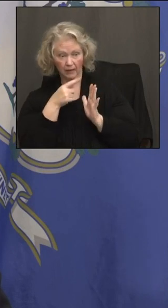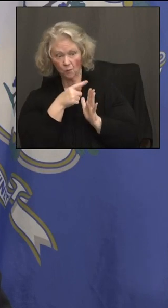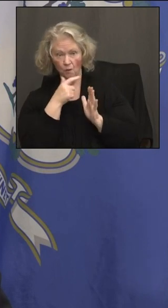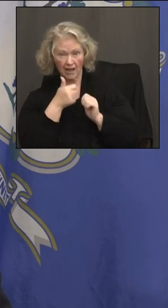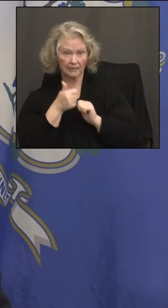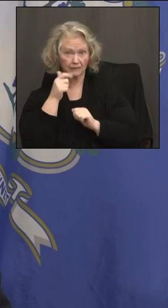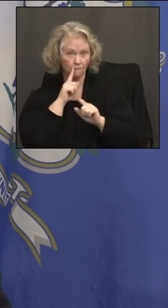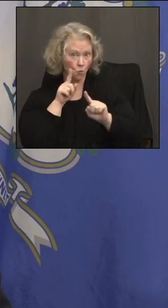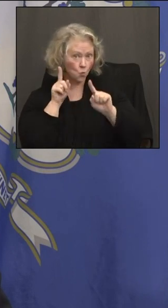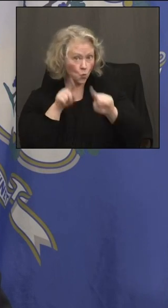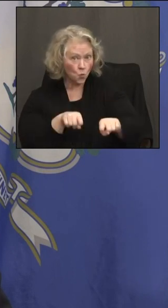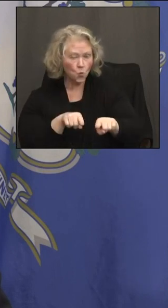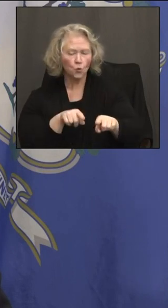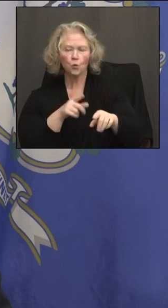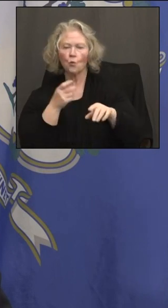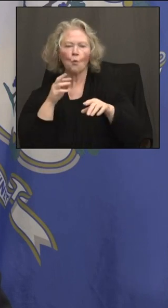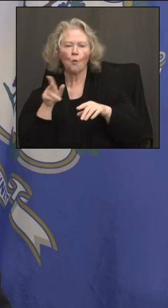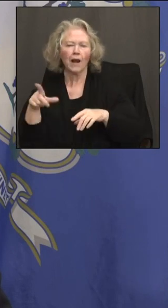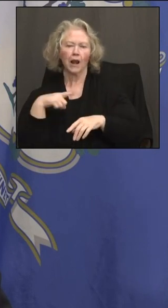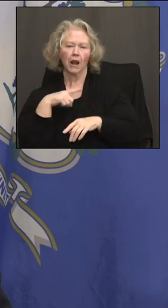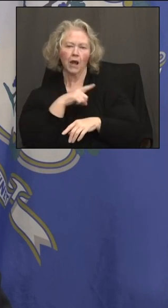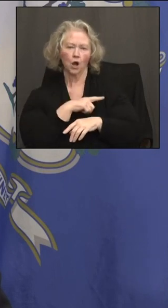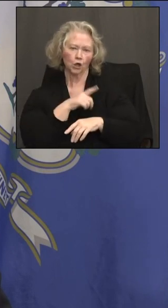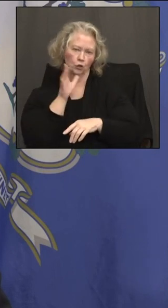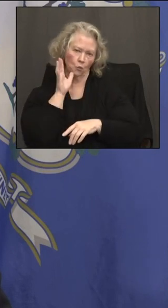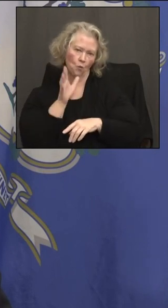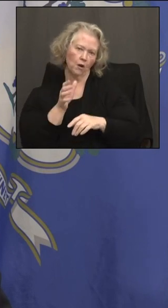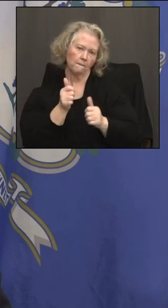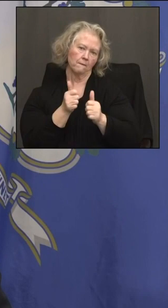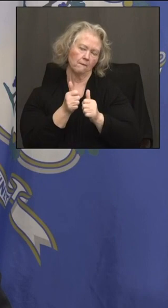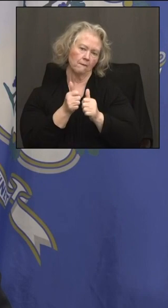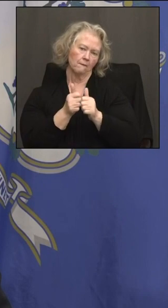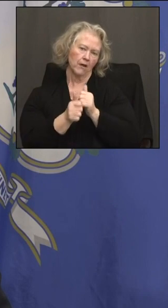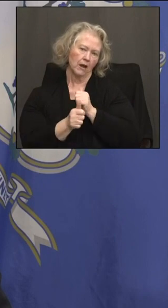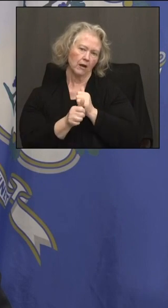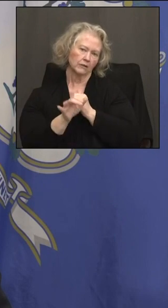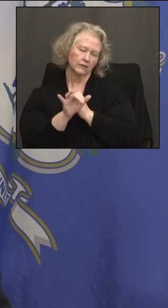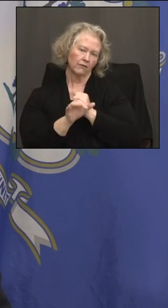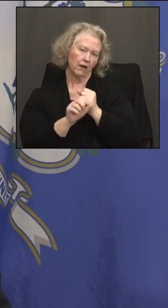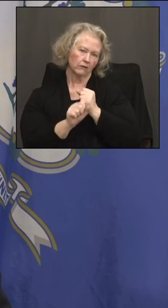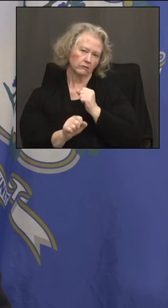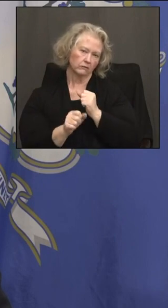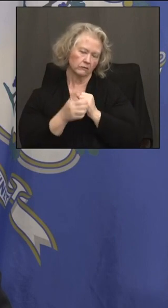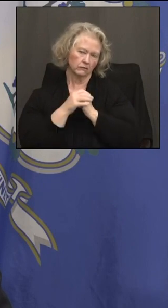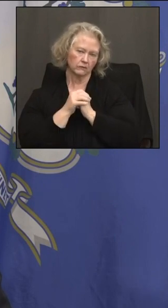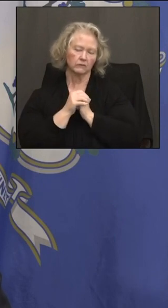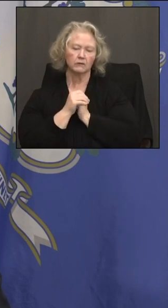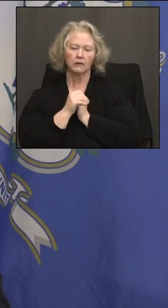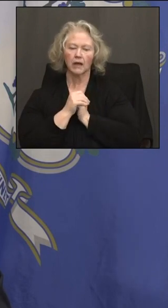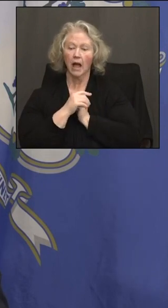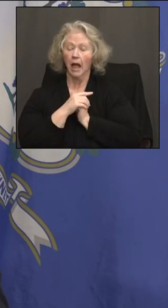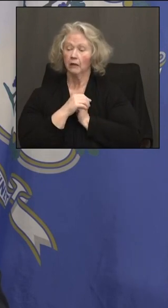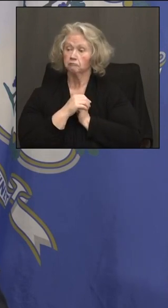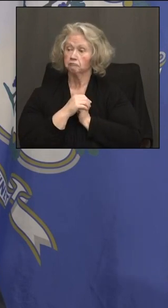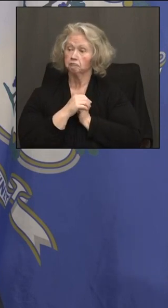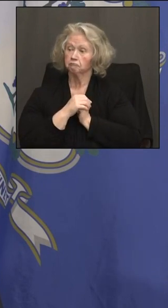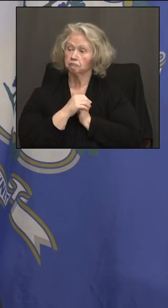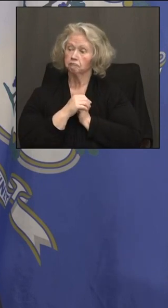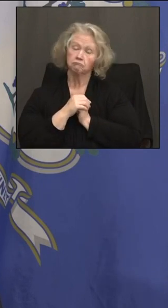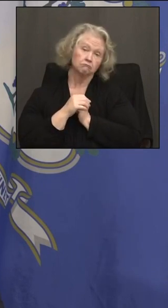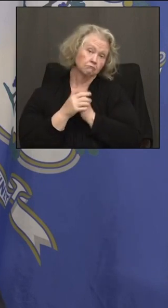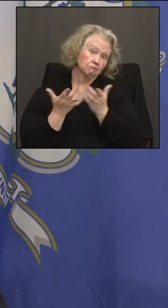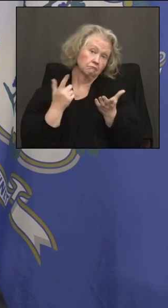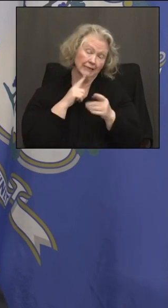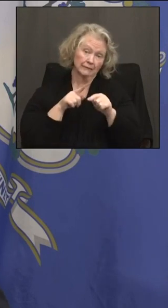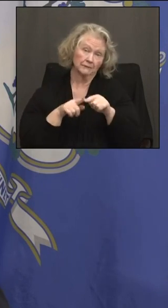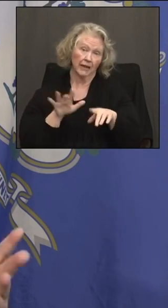order again, or is the legislature involved in that, in extending that beyond May 19th? Well, that's sort of up to